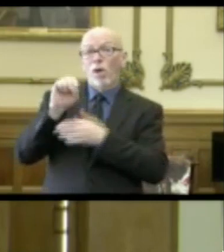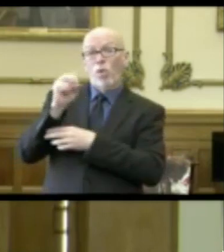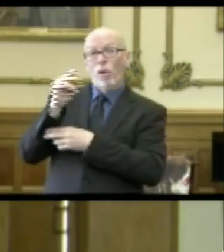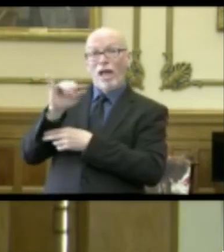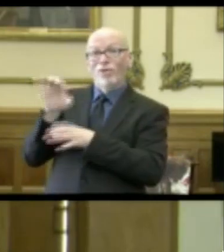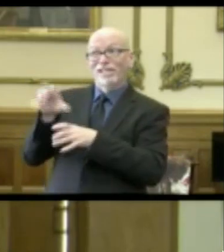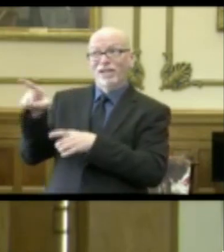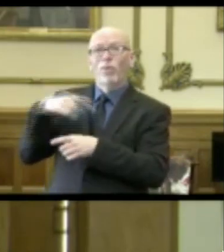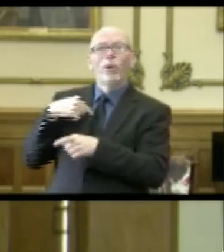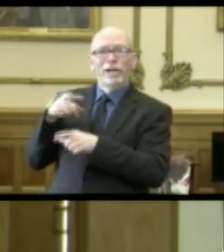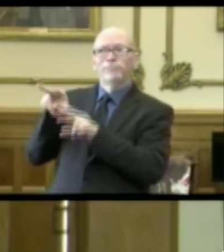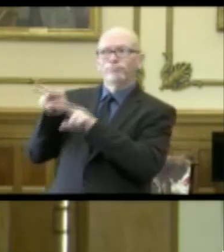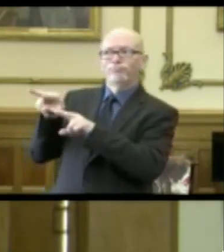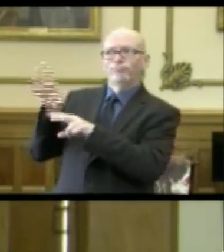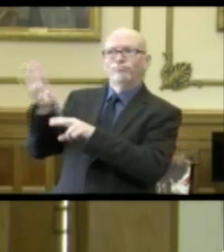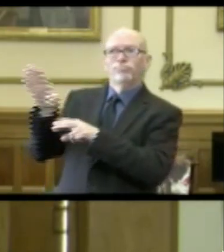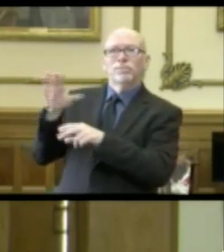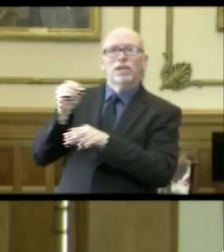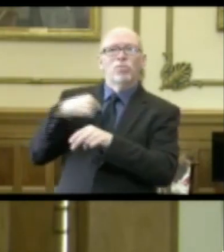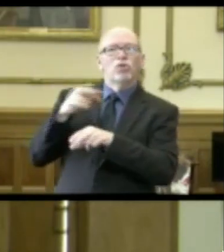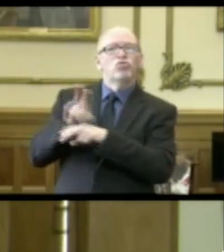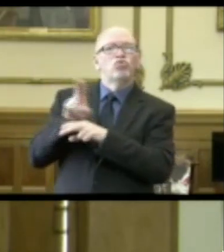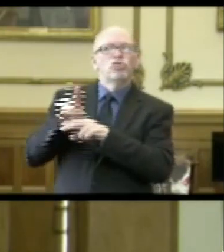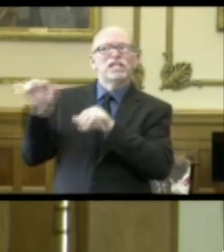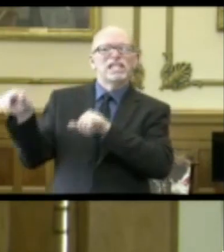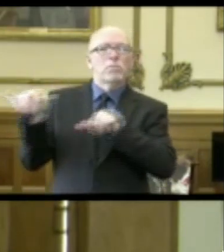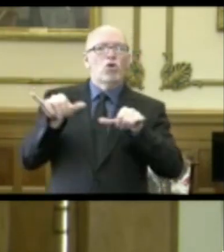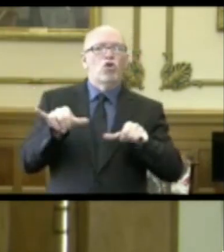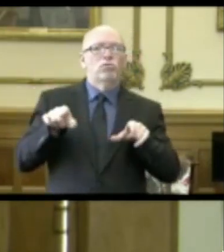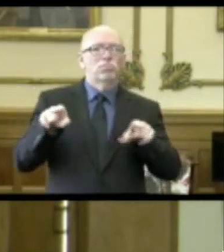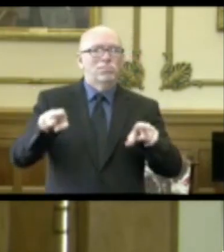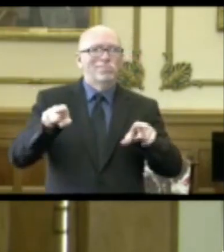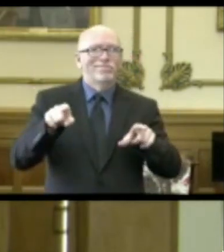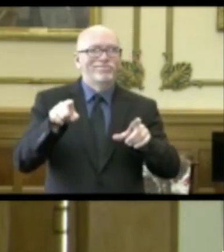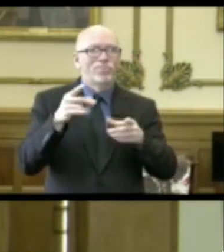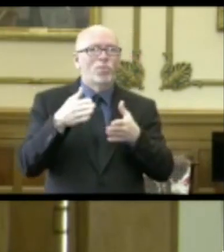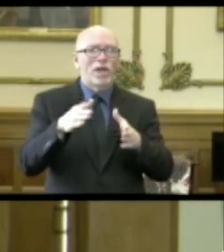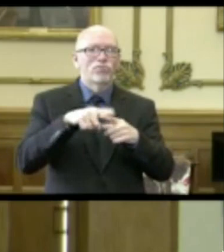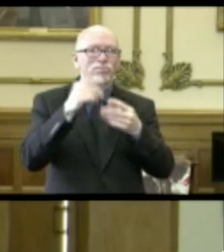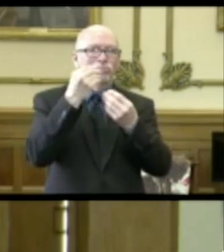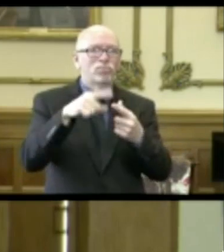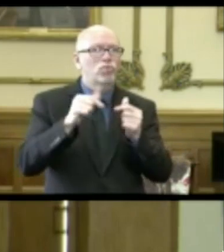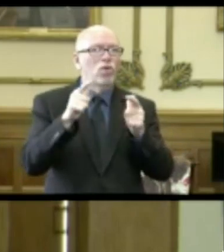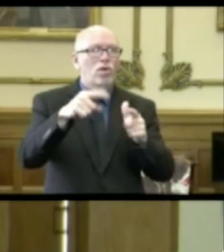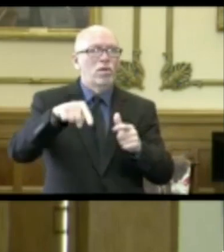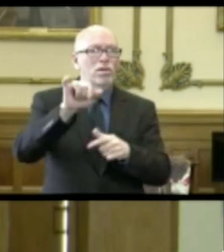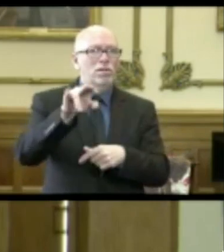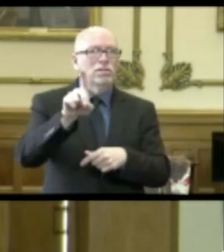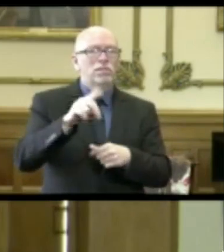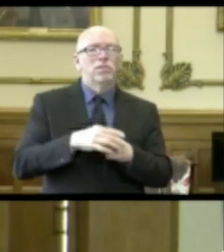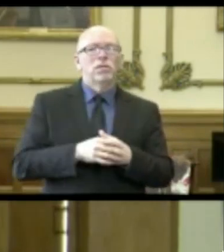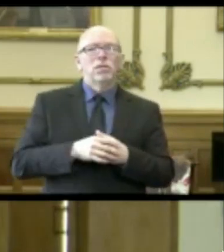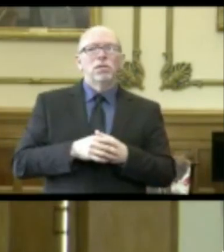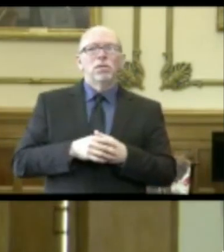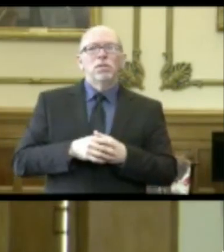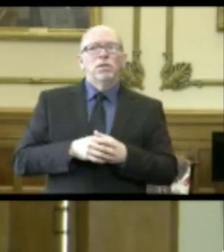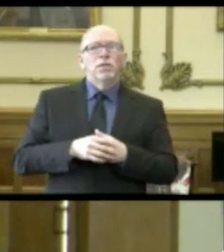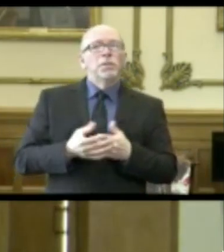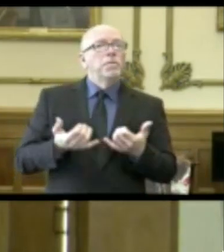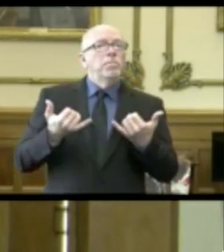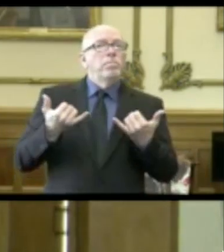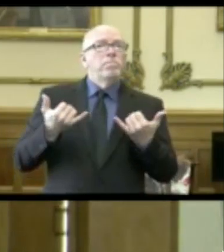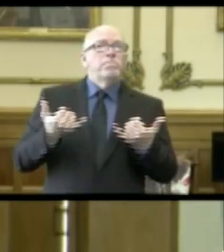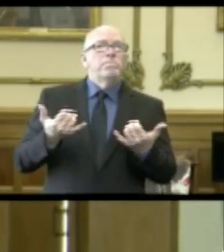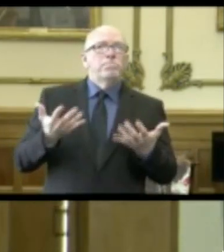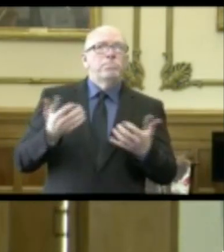out and are using a very similar format to get information out to all Hoosiers. as far as